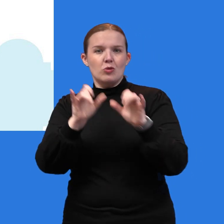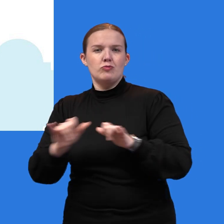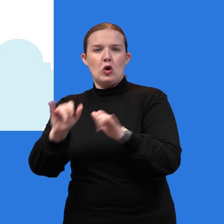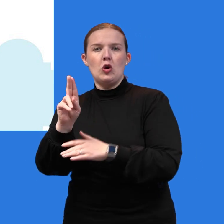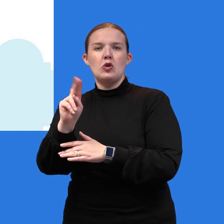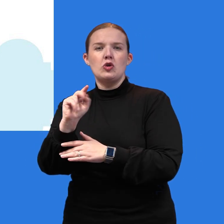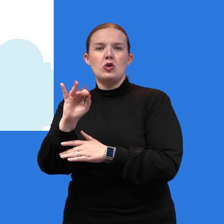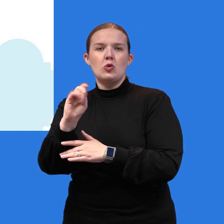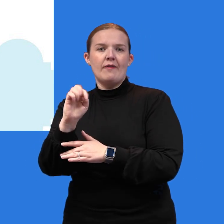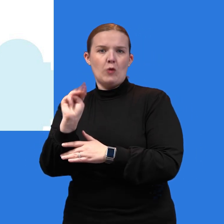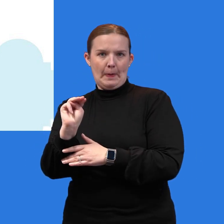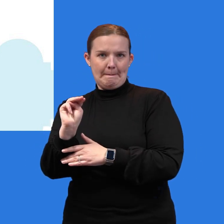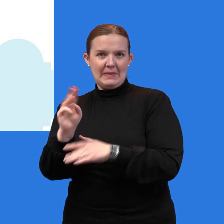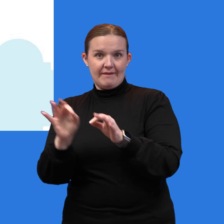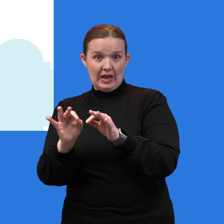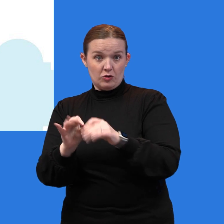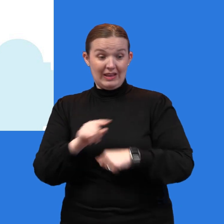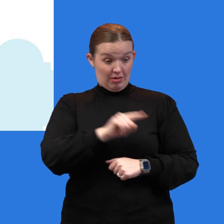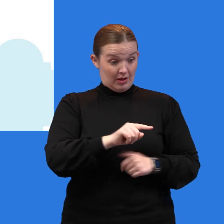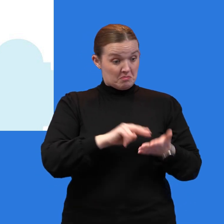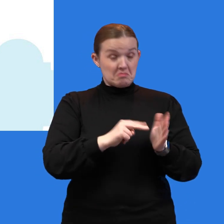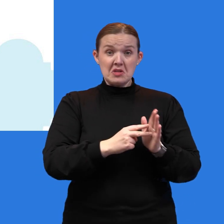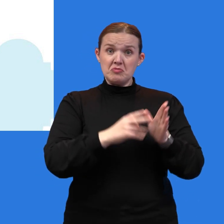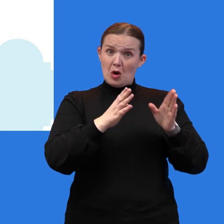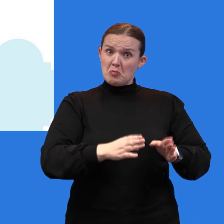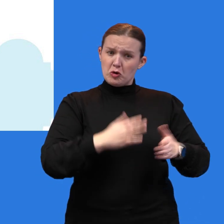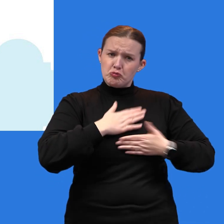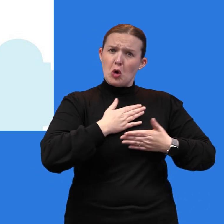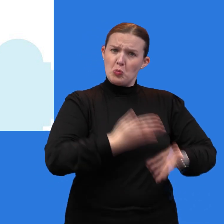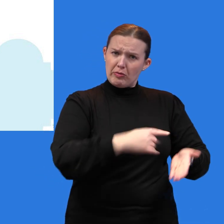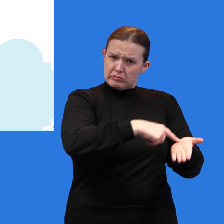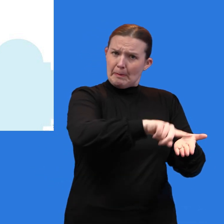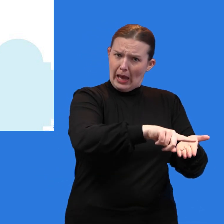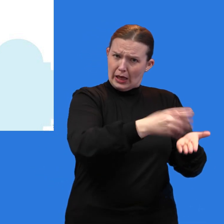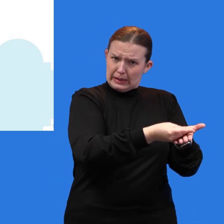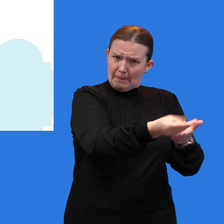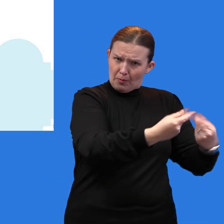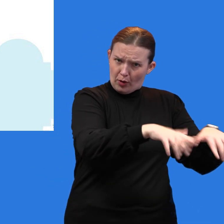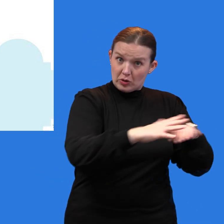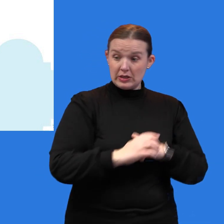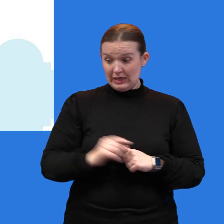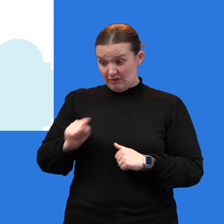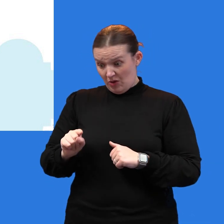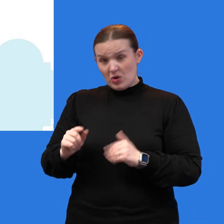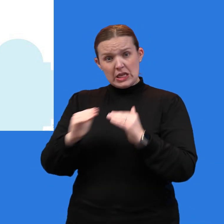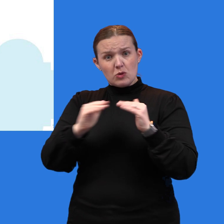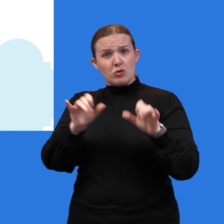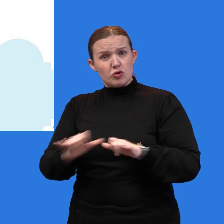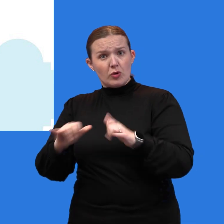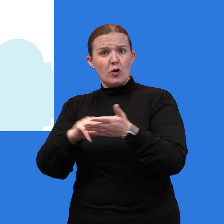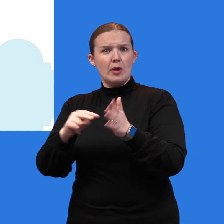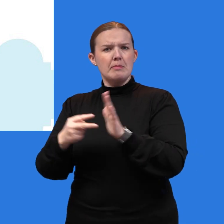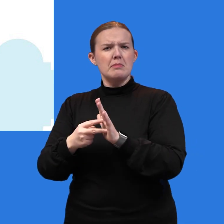Market value is what a willing buyer is going to pay to a willing seller, whereas equal and uniform